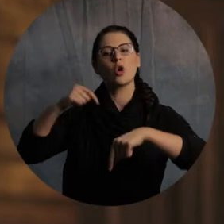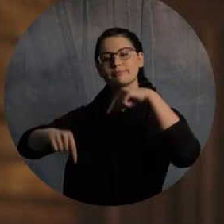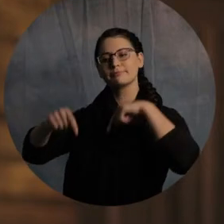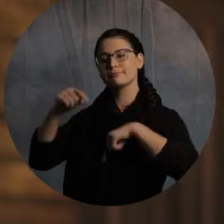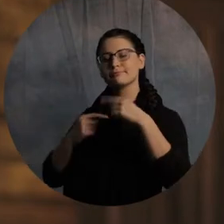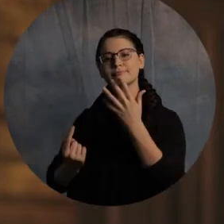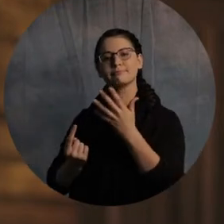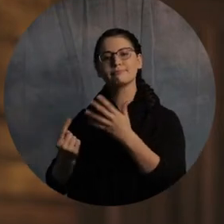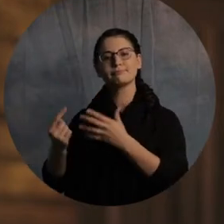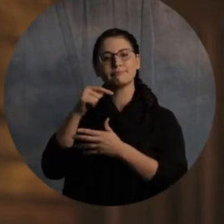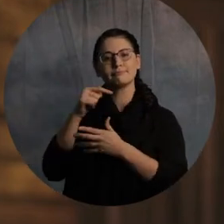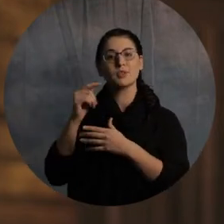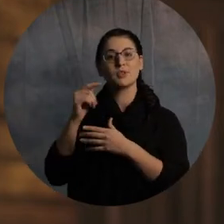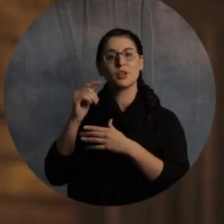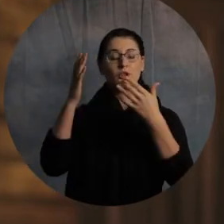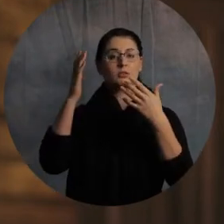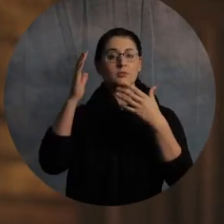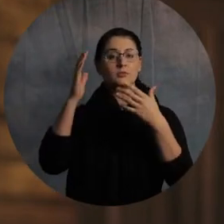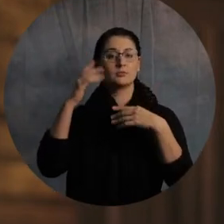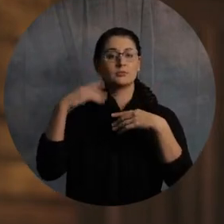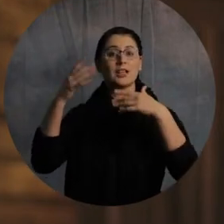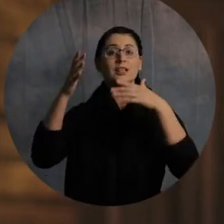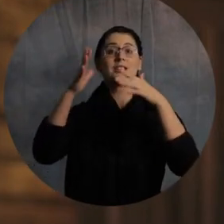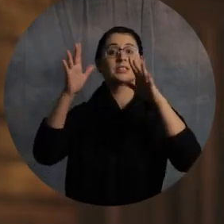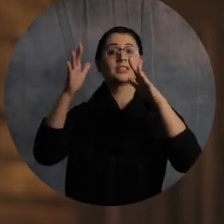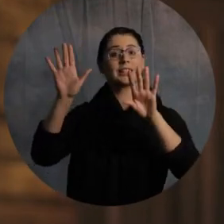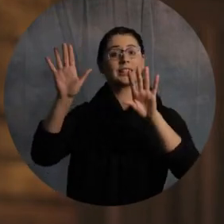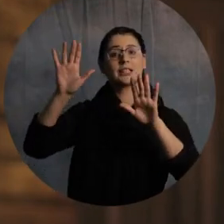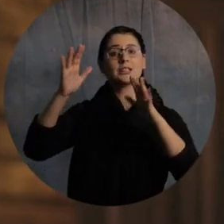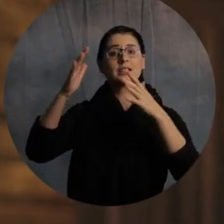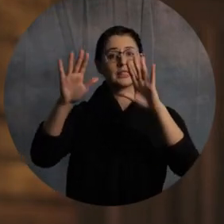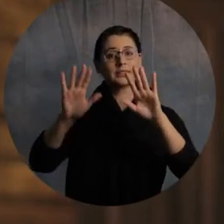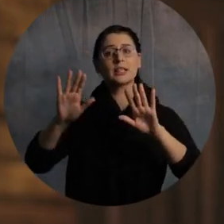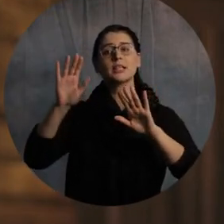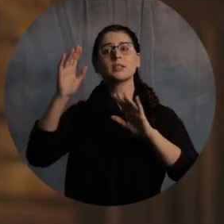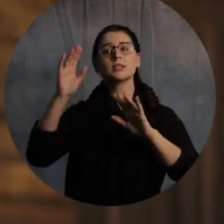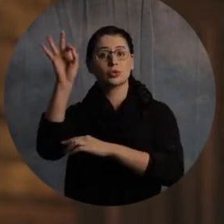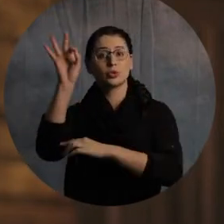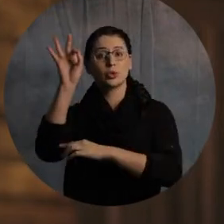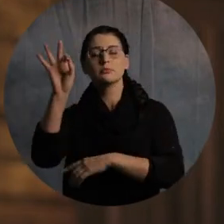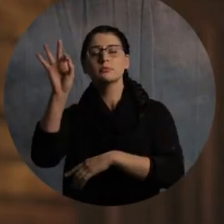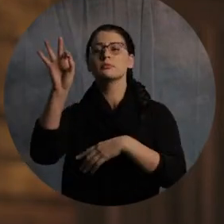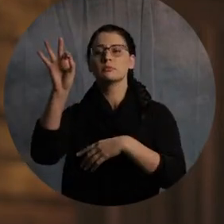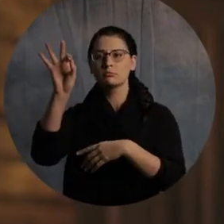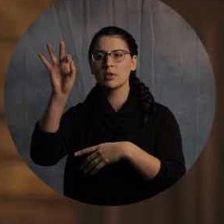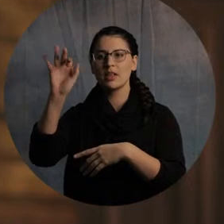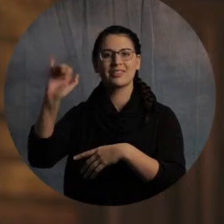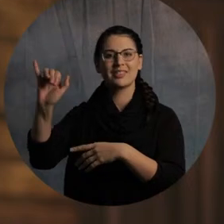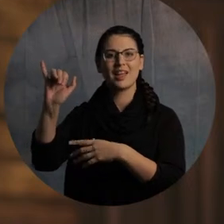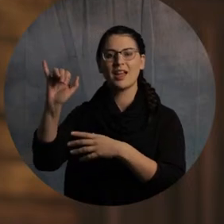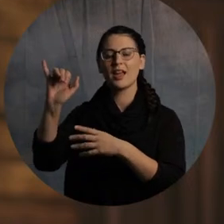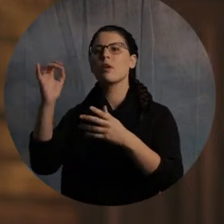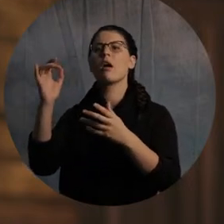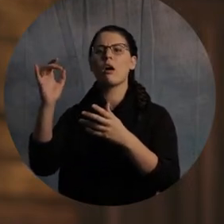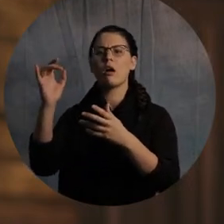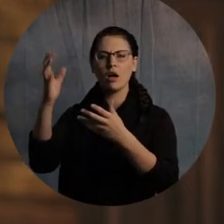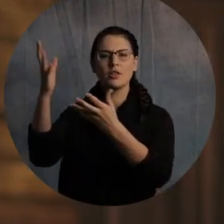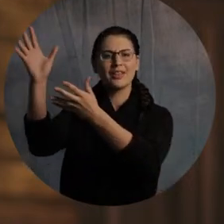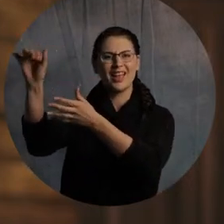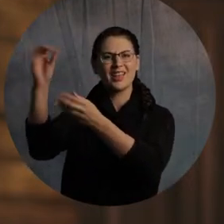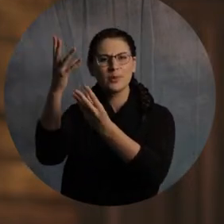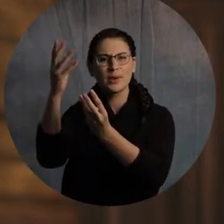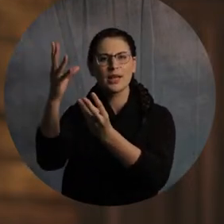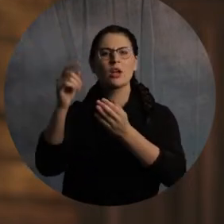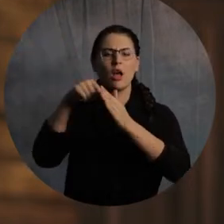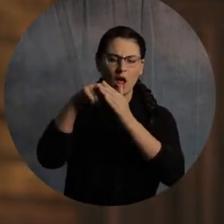in time to the sermon that was previously preached and dive a little deeper into the subject matter. And we want this to be interactive. So if you're